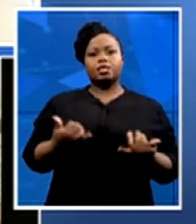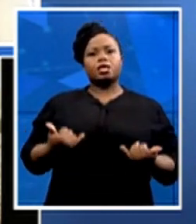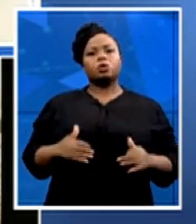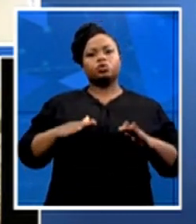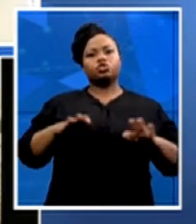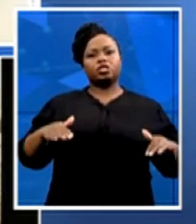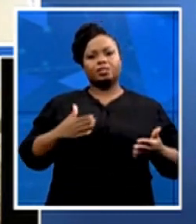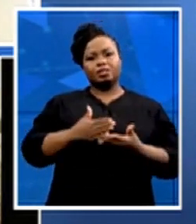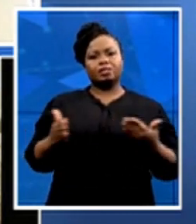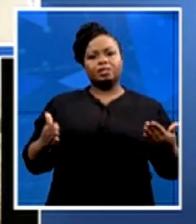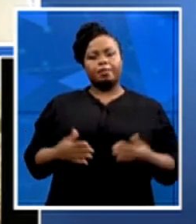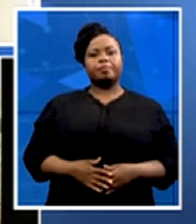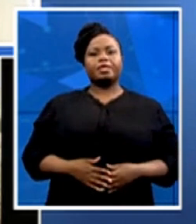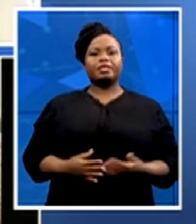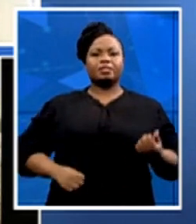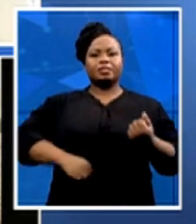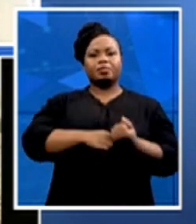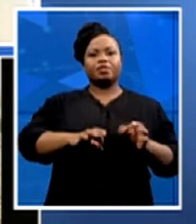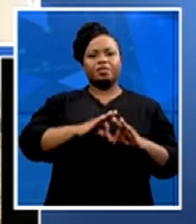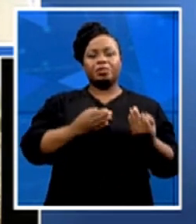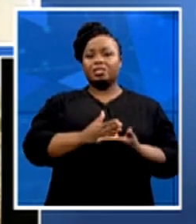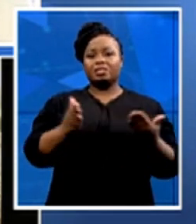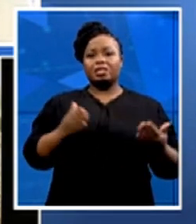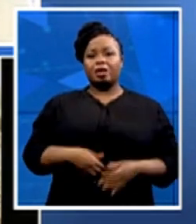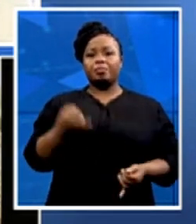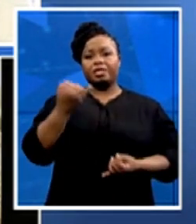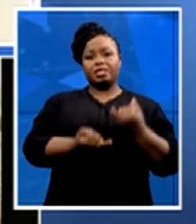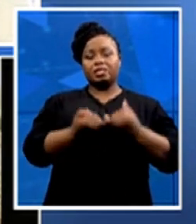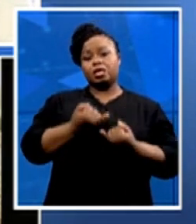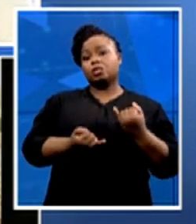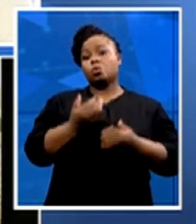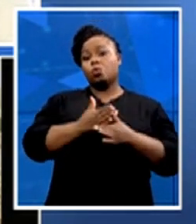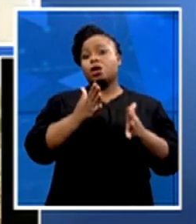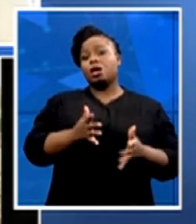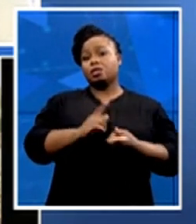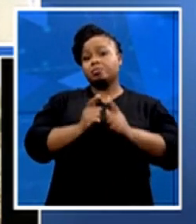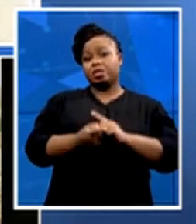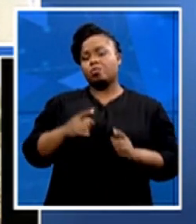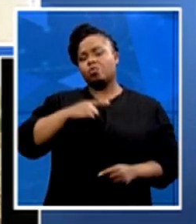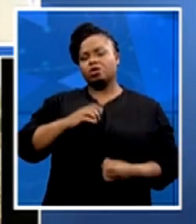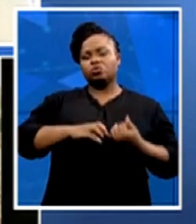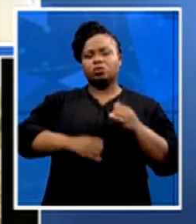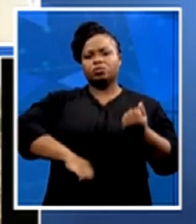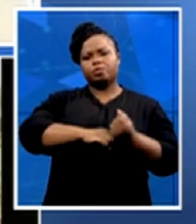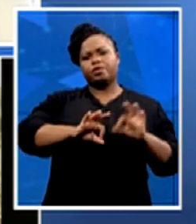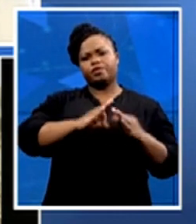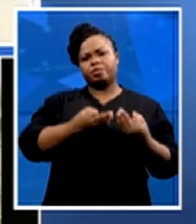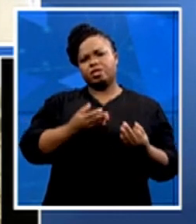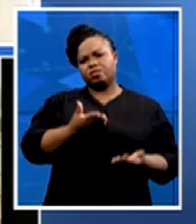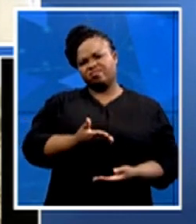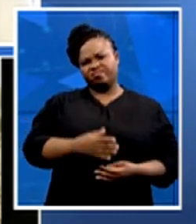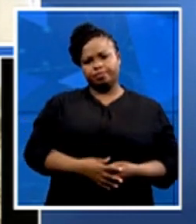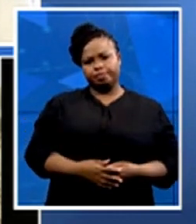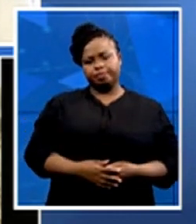even resorting to sex work just to keep their families fed. How is the DA responding to this?